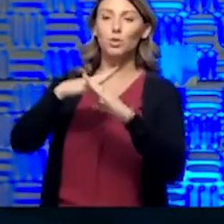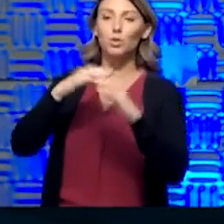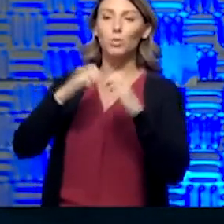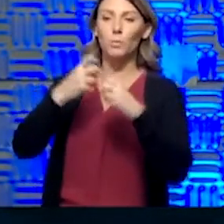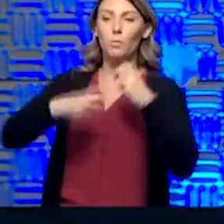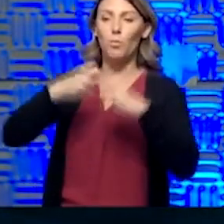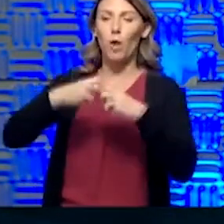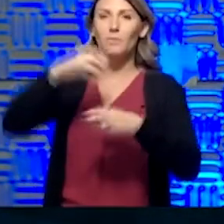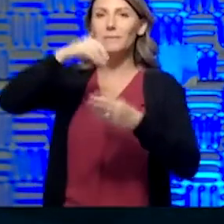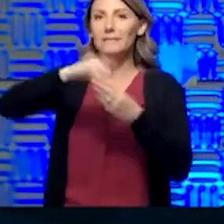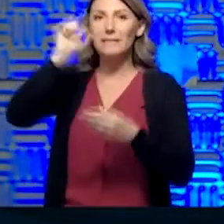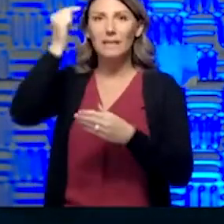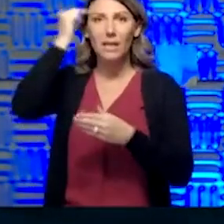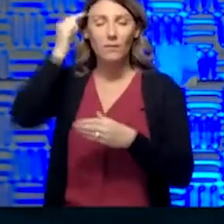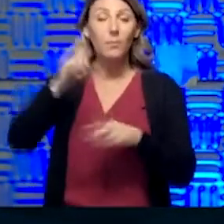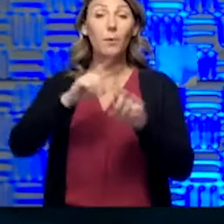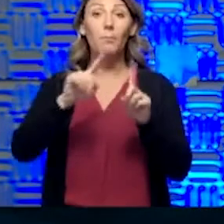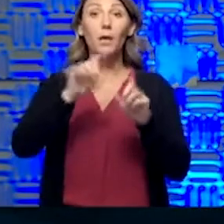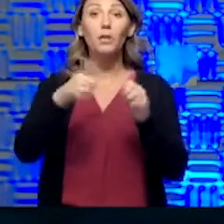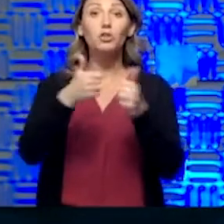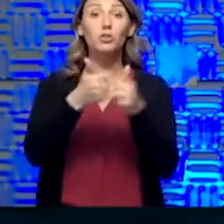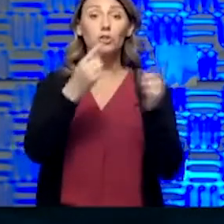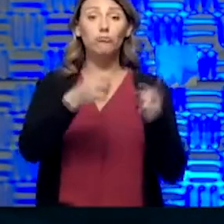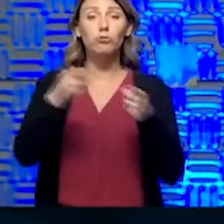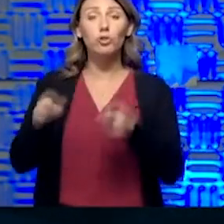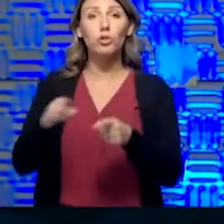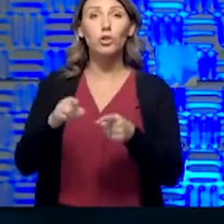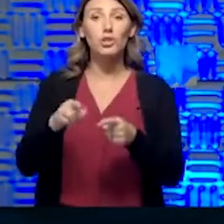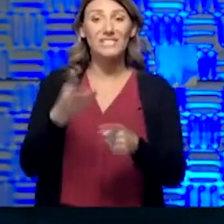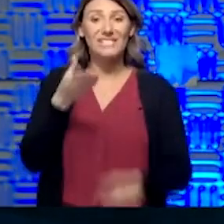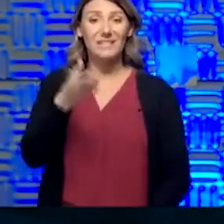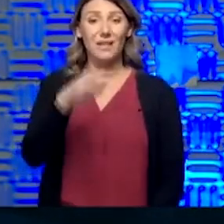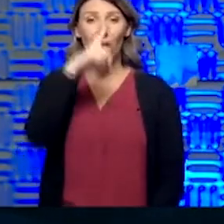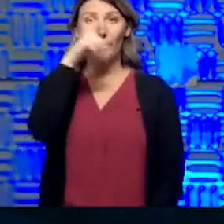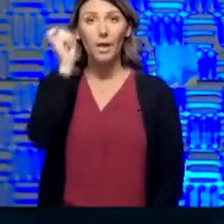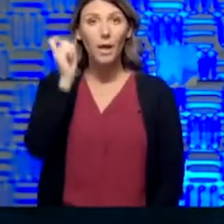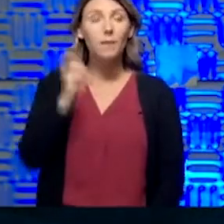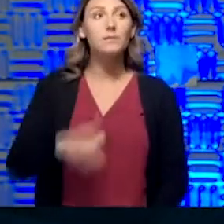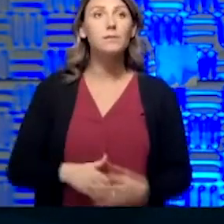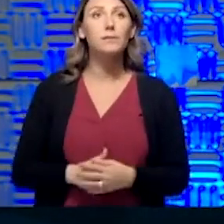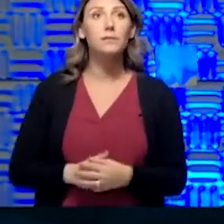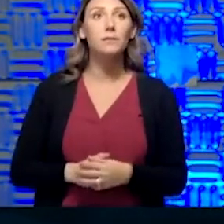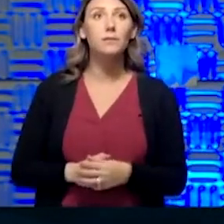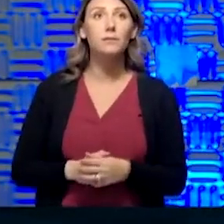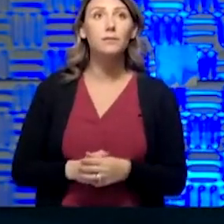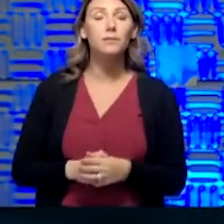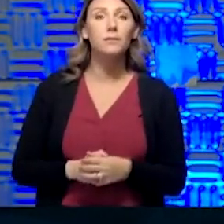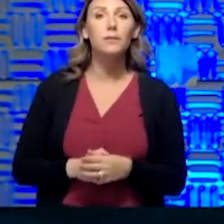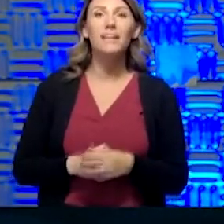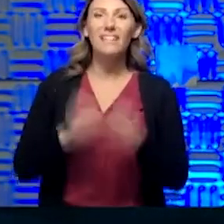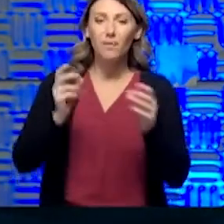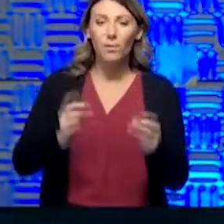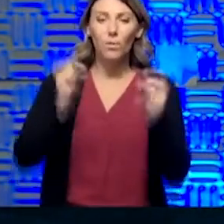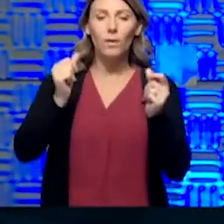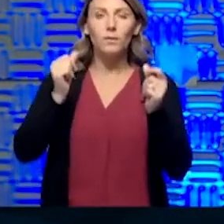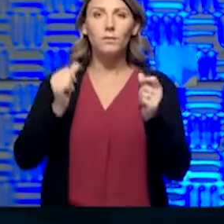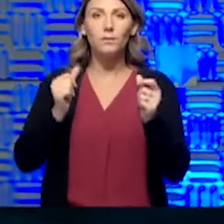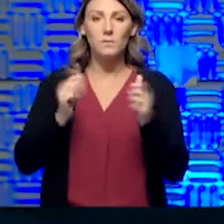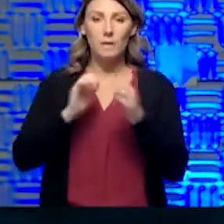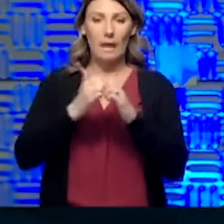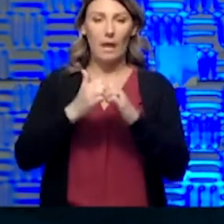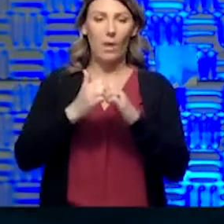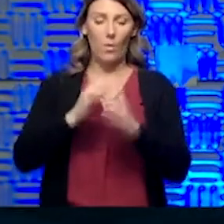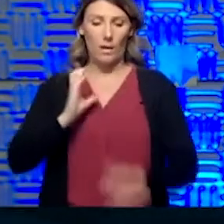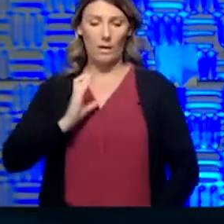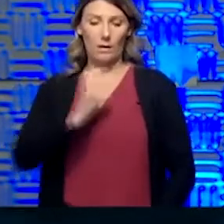but a challenge occurs, is there because the rapidity, the quickness with which Congress